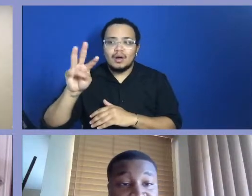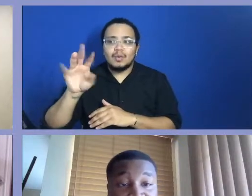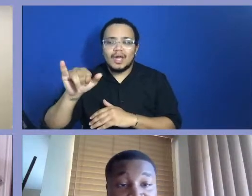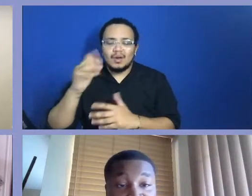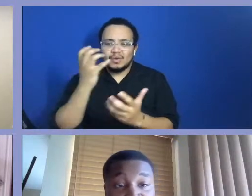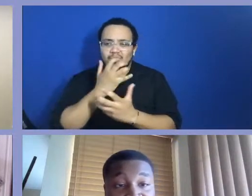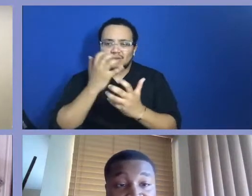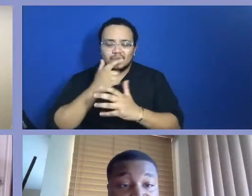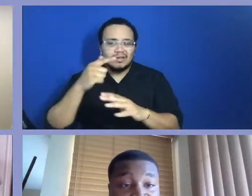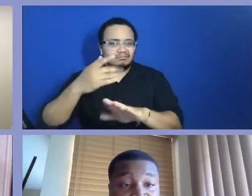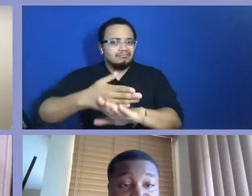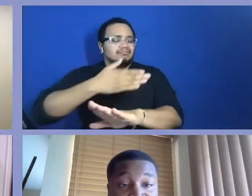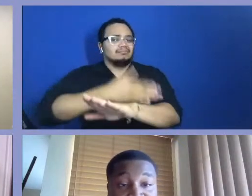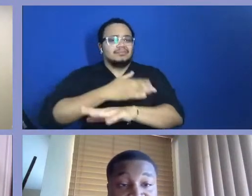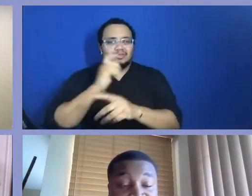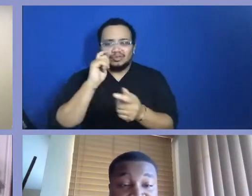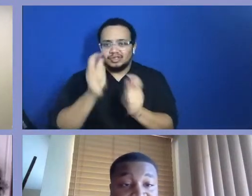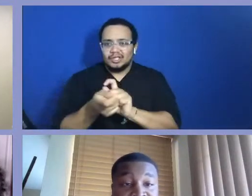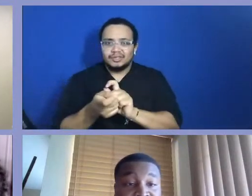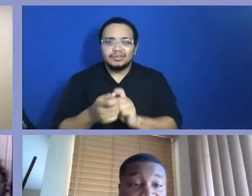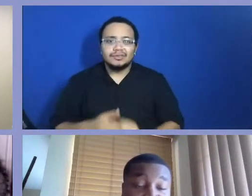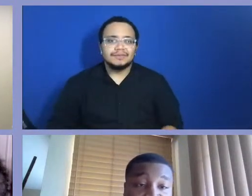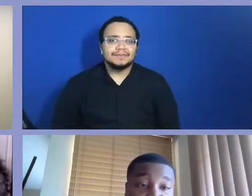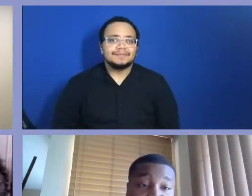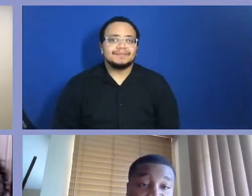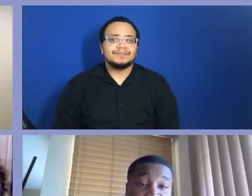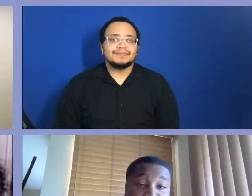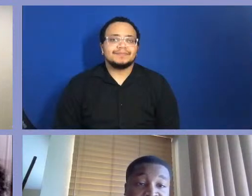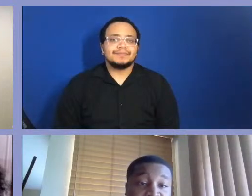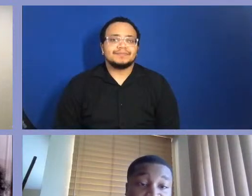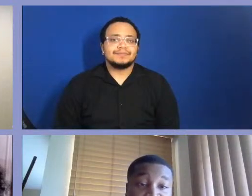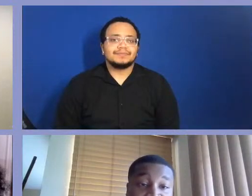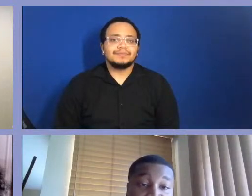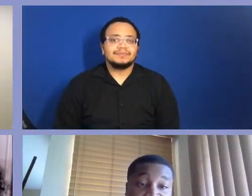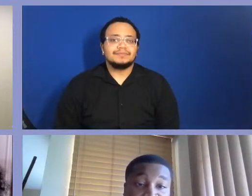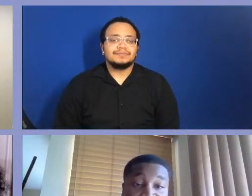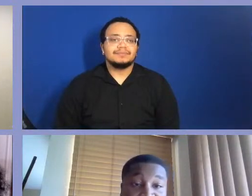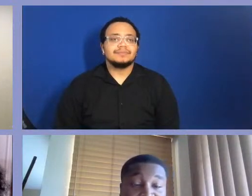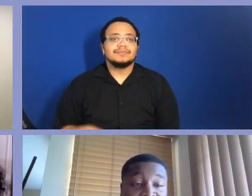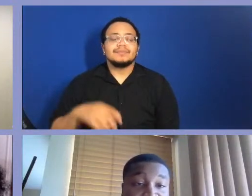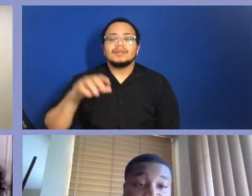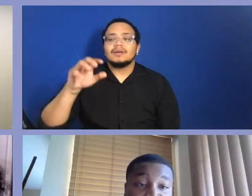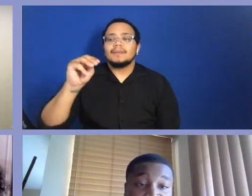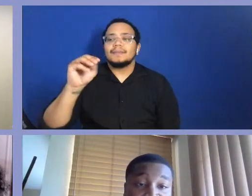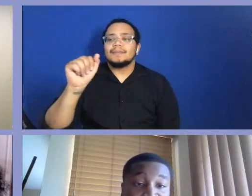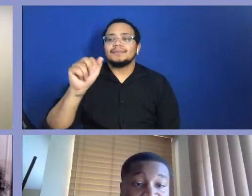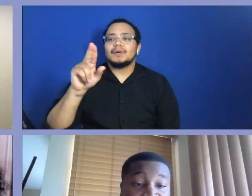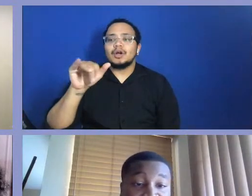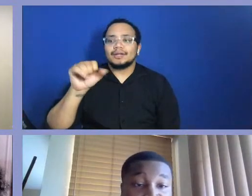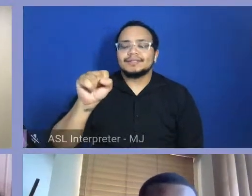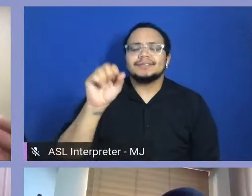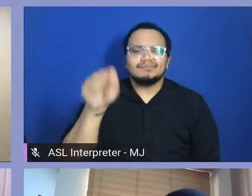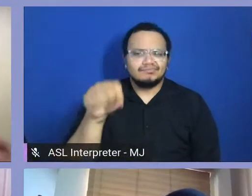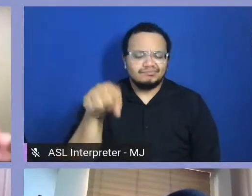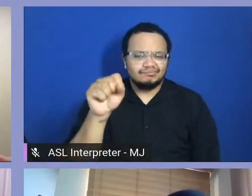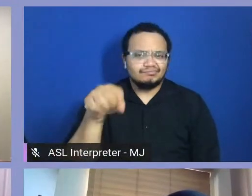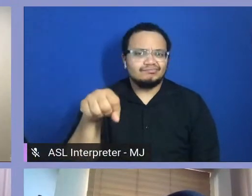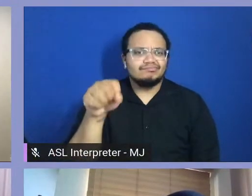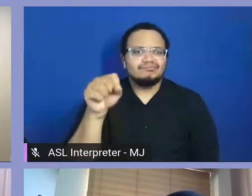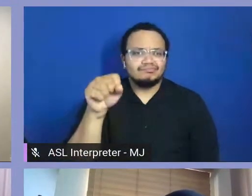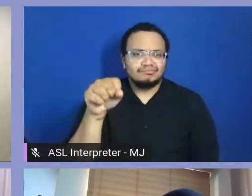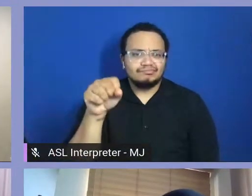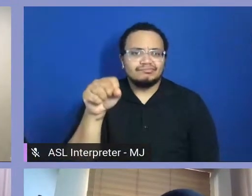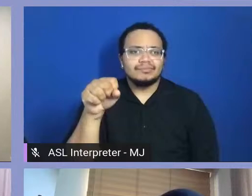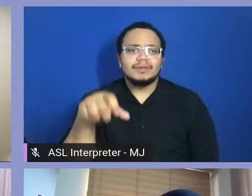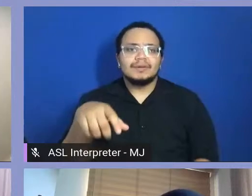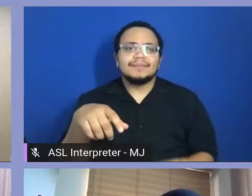Yeah, I couldn't agree with you two more. And I think, you know, a lot of what you're saying, too, is also, you know, reminding us